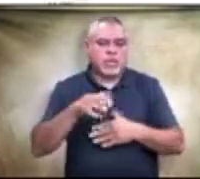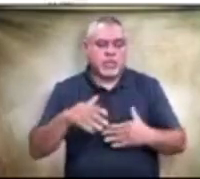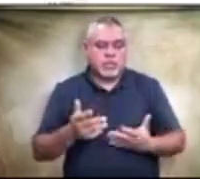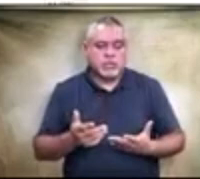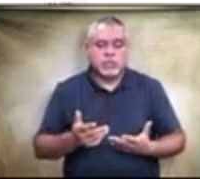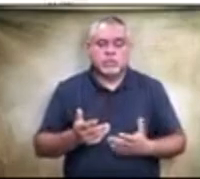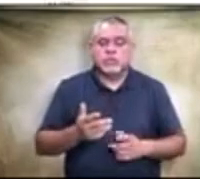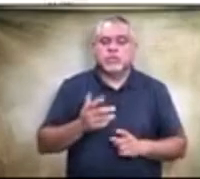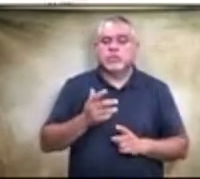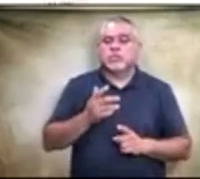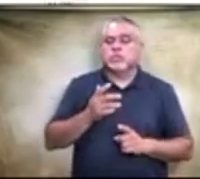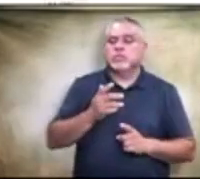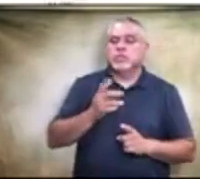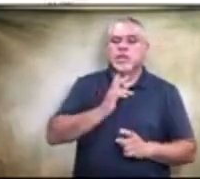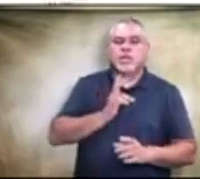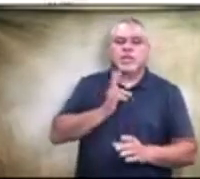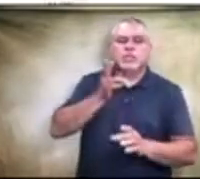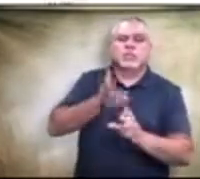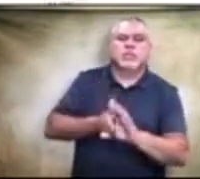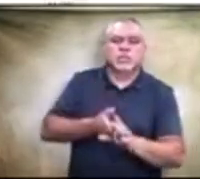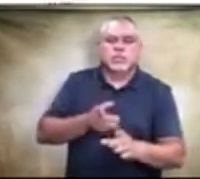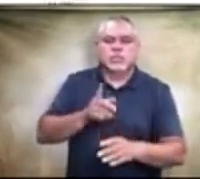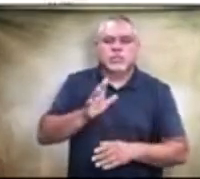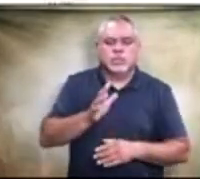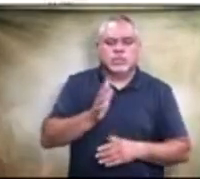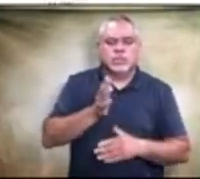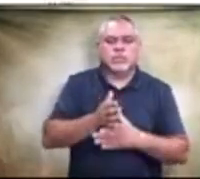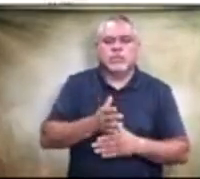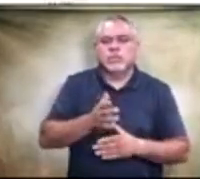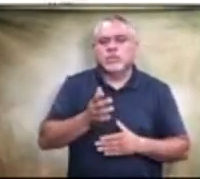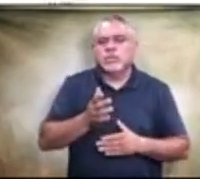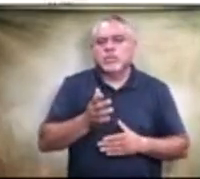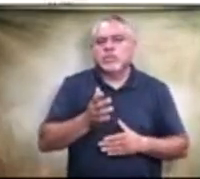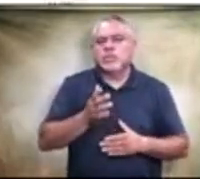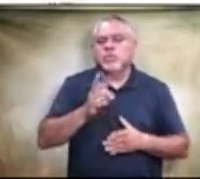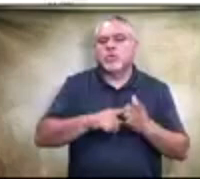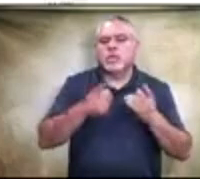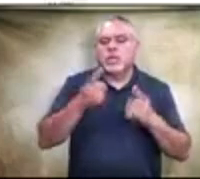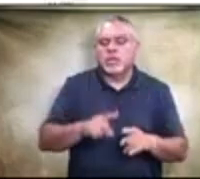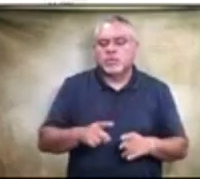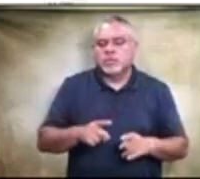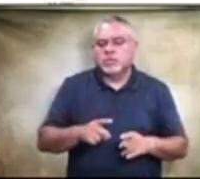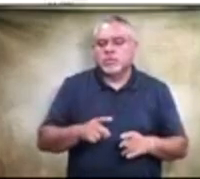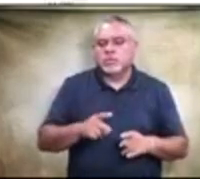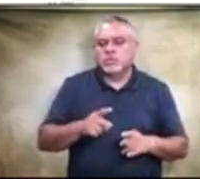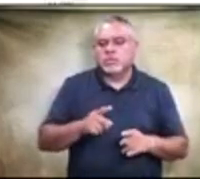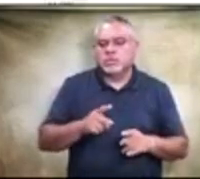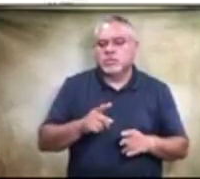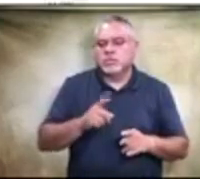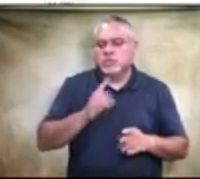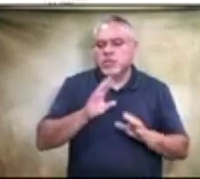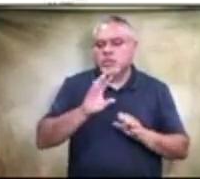so if I may, if I may jump in here, Ms. Thomas, what happens is we talk under the bond, says plumbing upgrades.